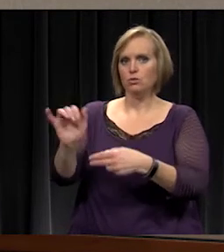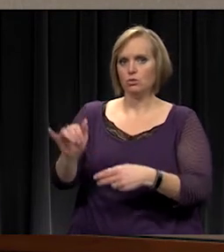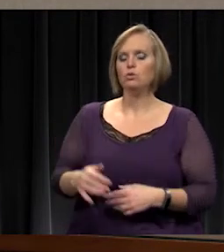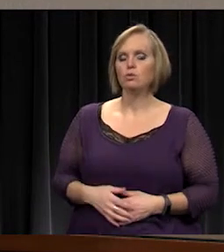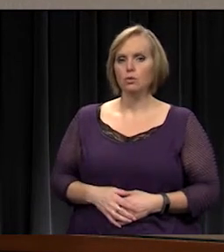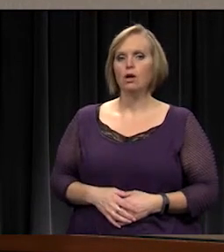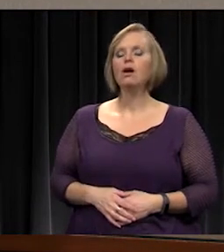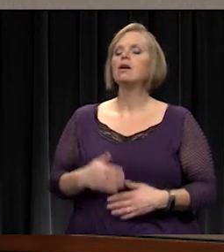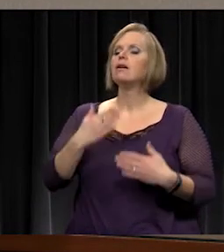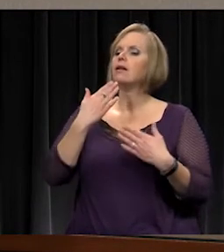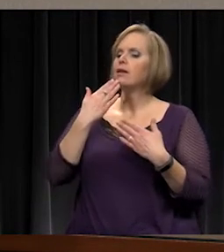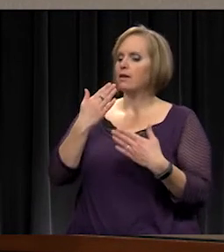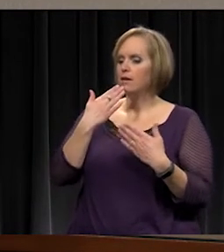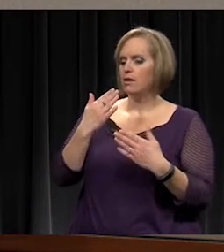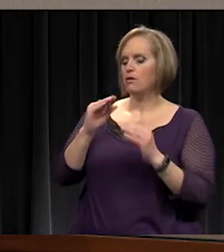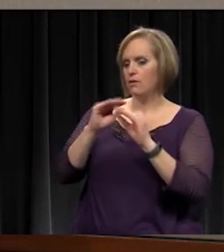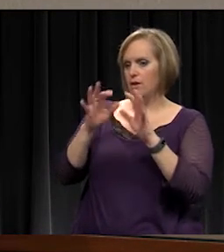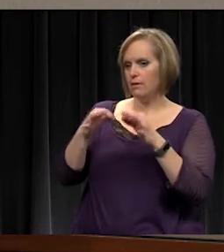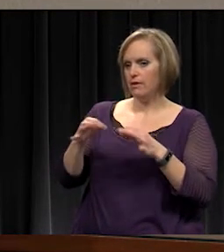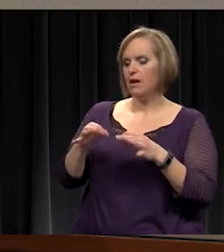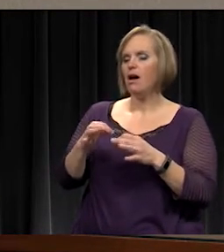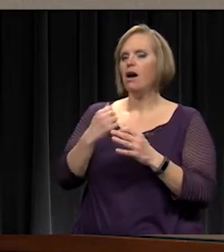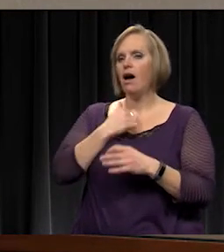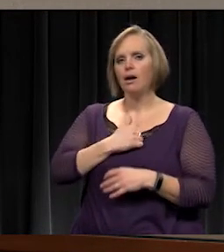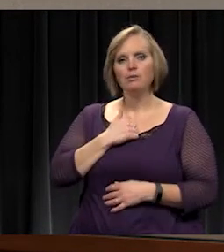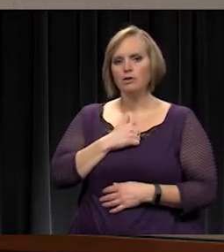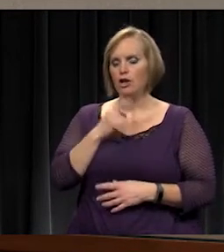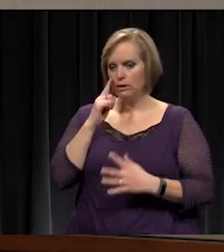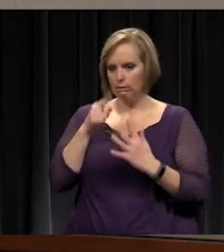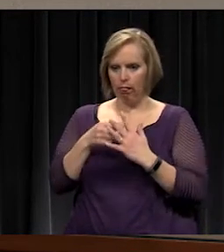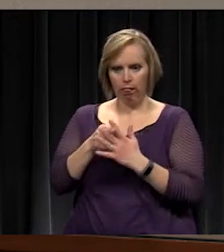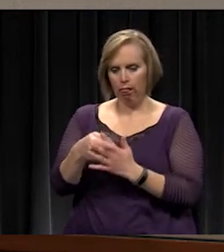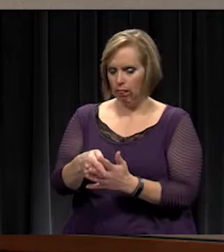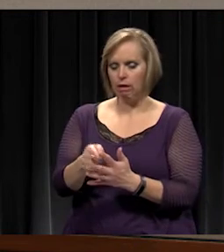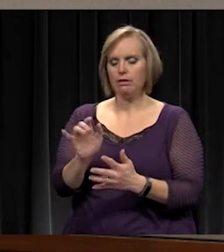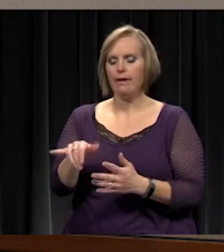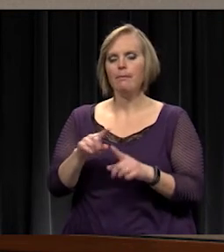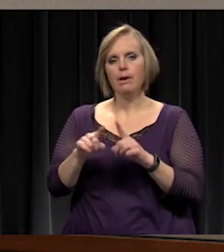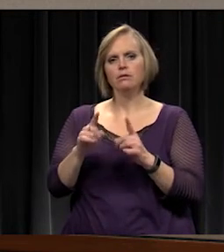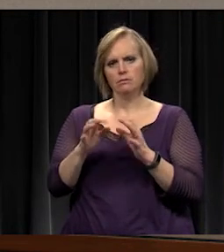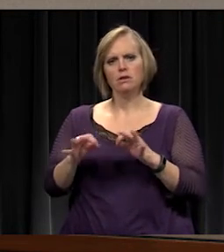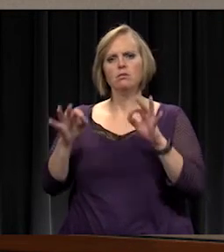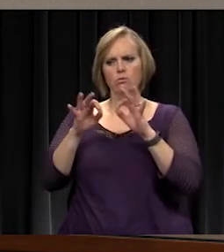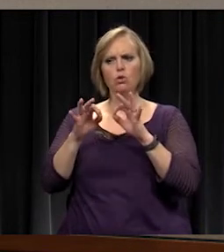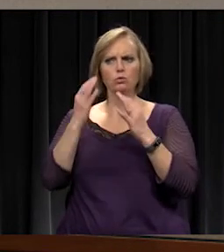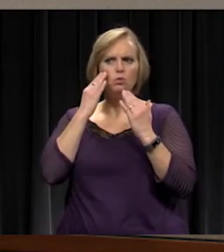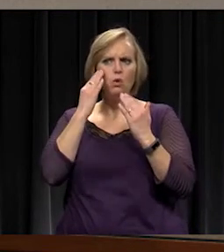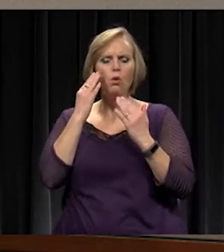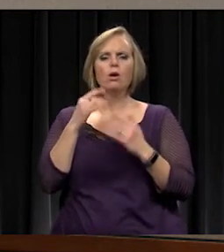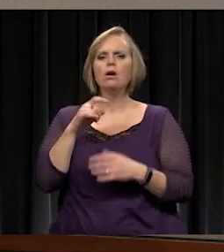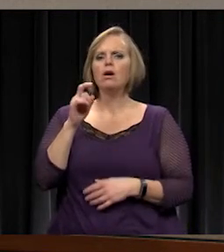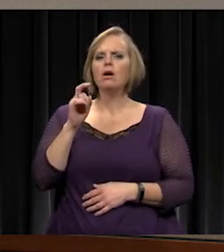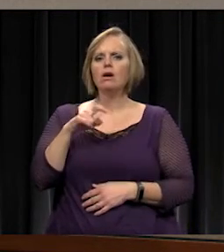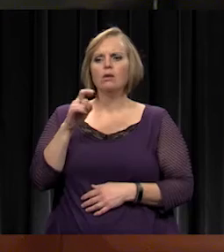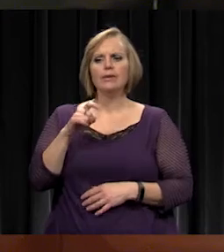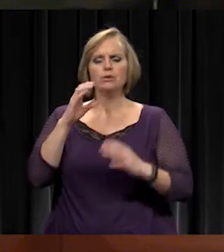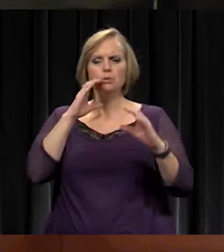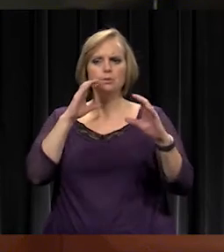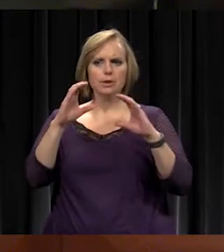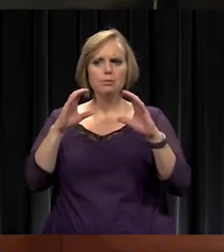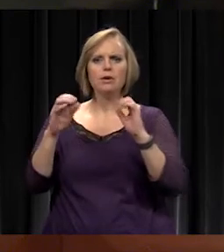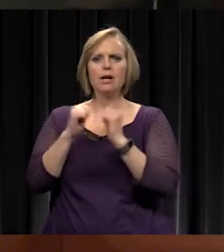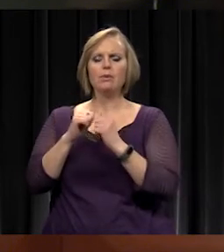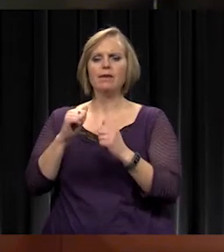you for the clarification. I'm sorry to get into the weeds, but I think it is important. And I think we need to communicate with the